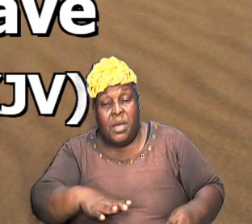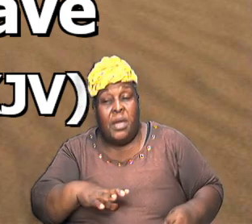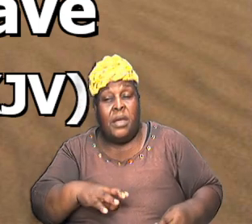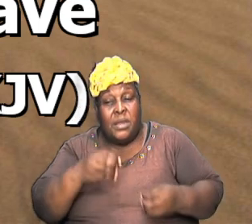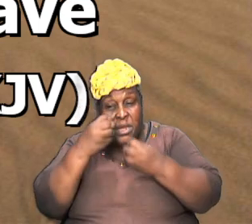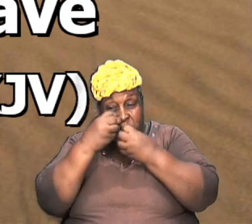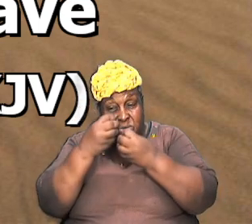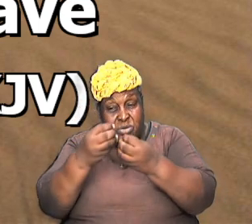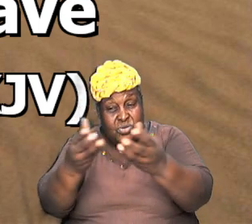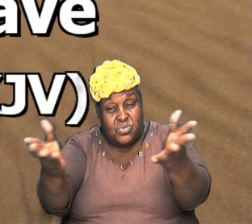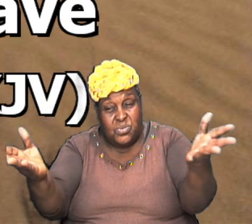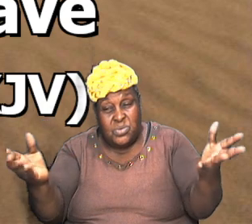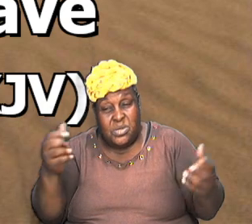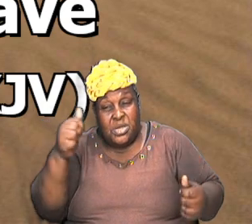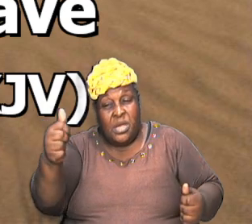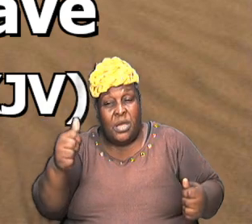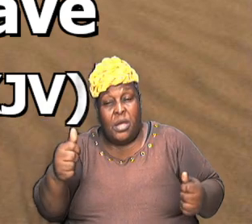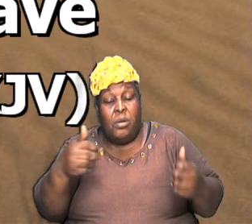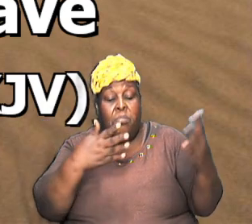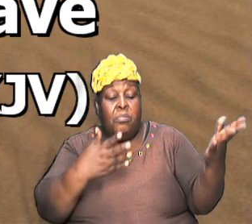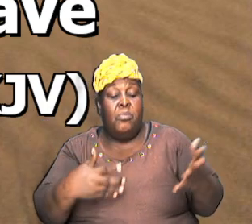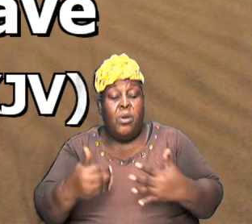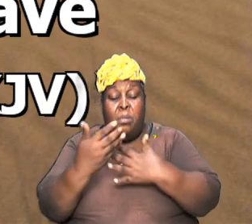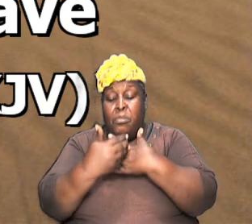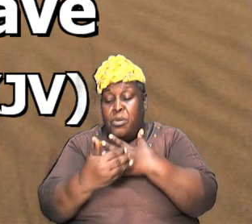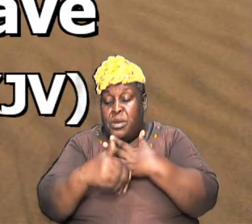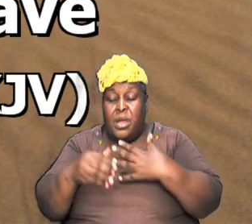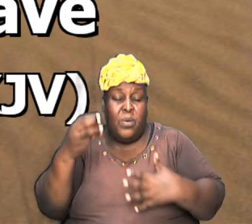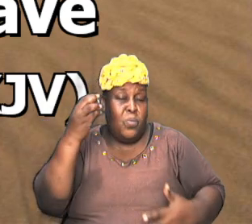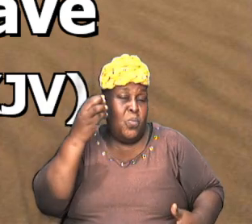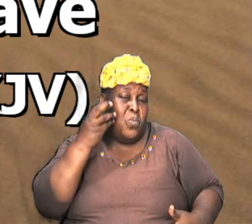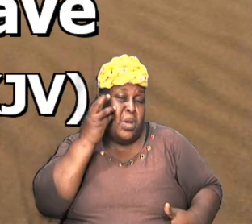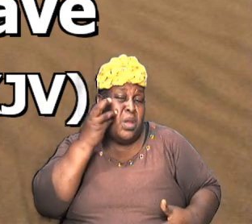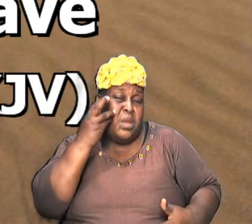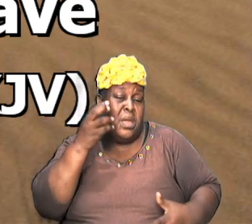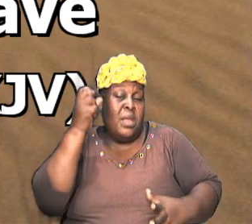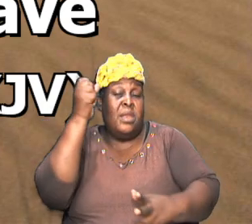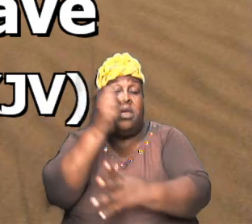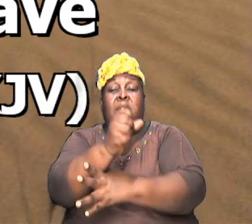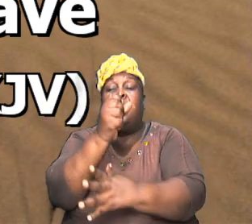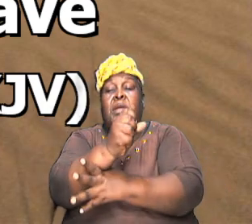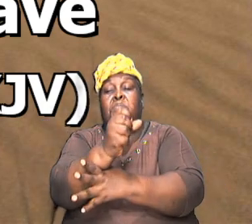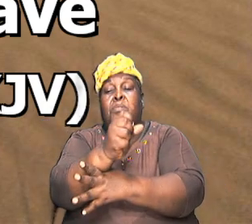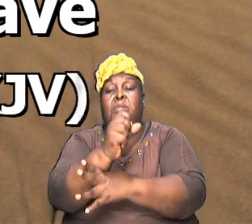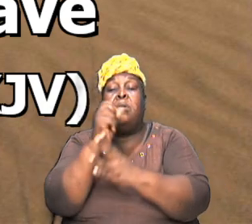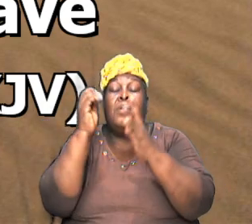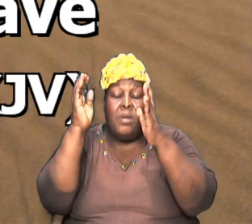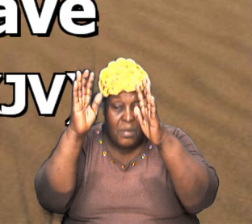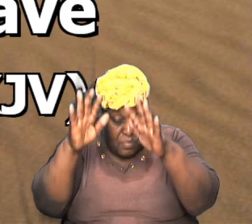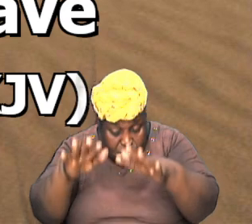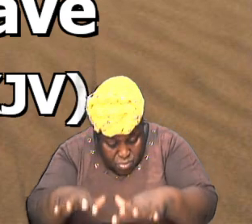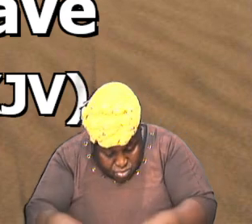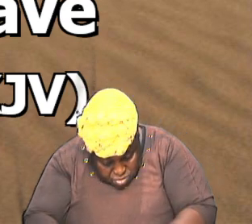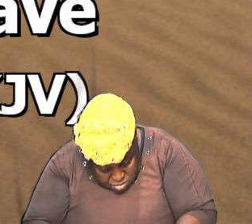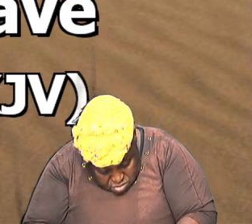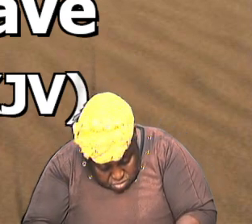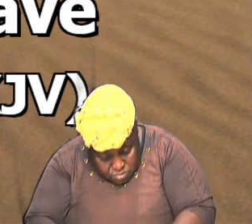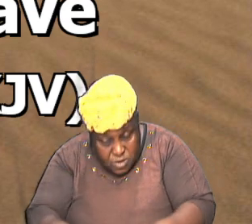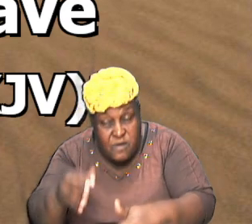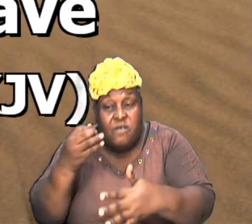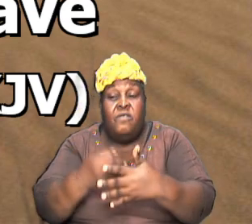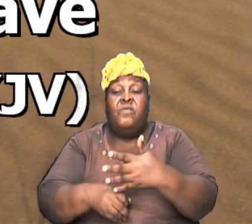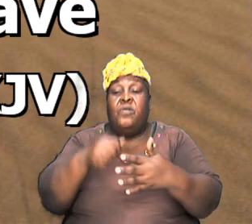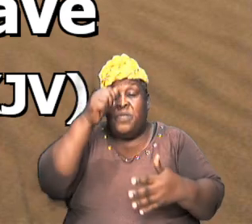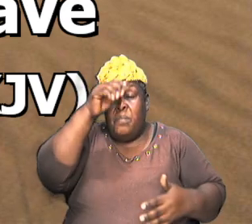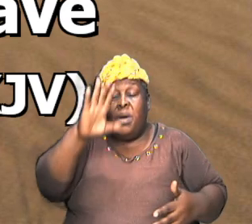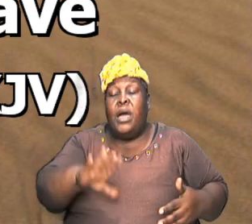him bread and wine and they started to talk and Abraham literally bowed before the man and the